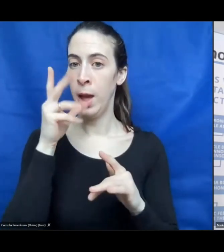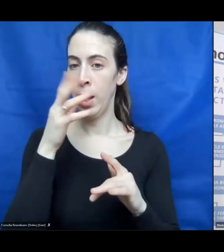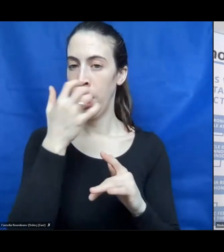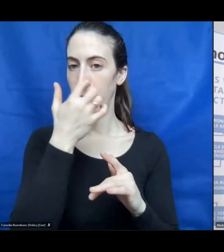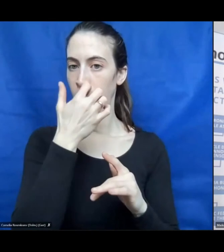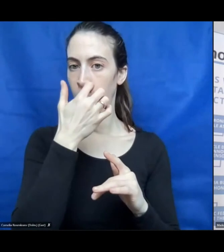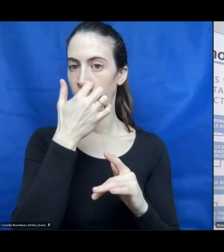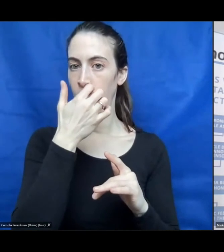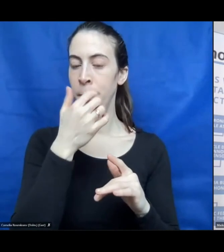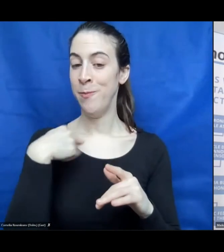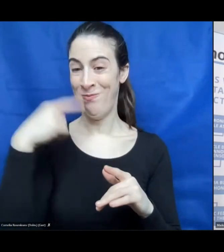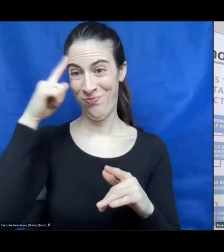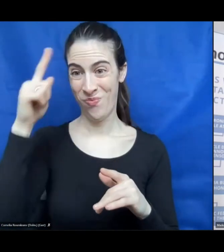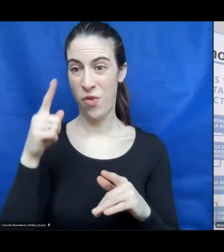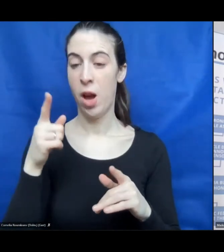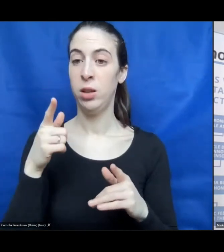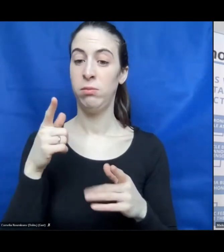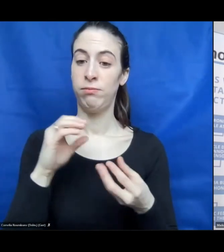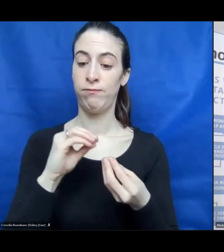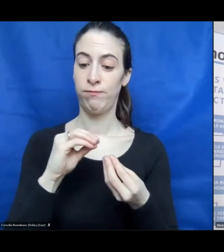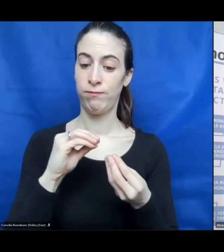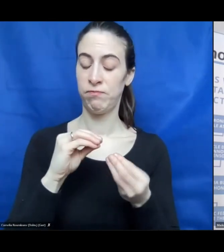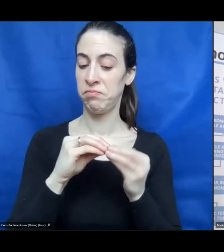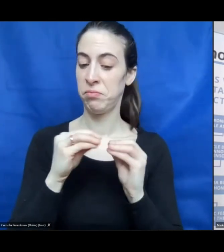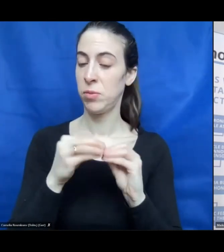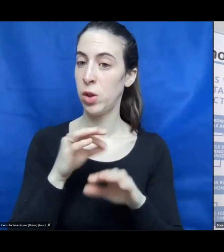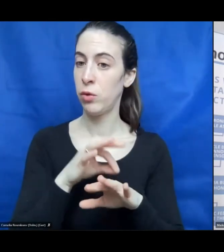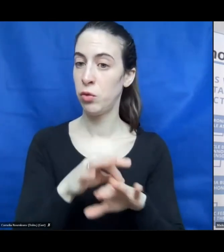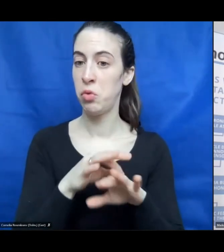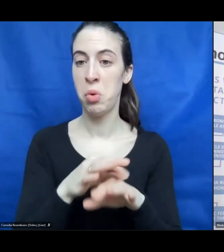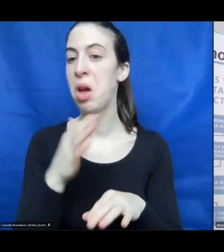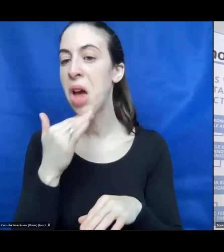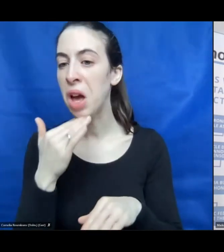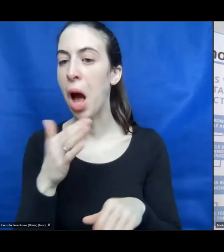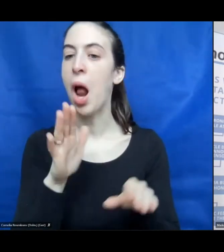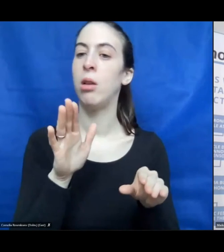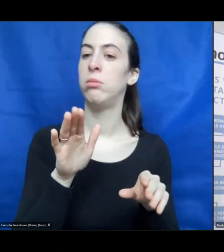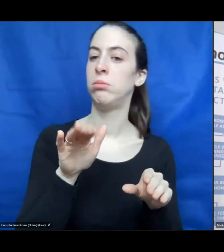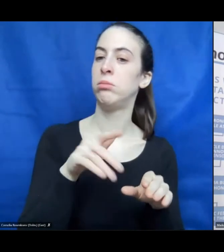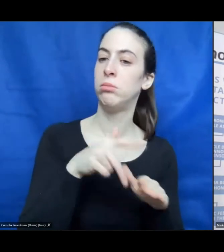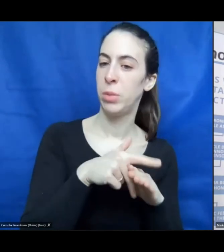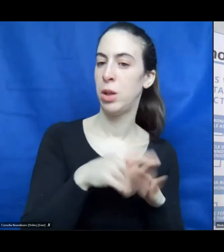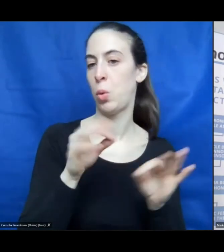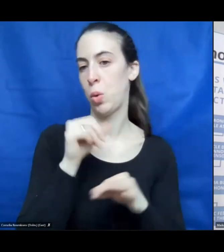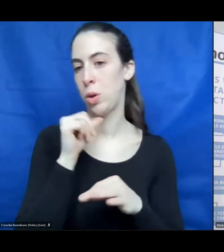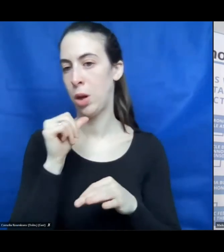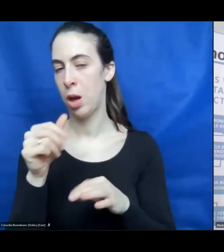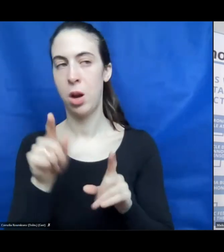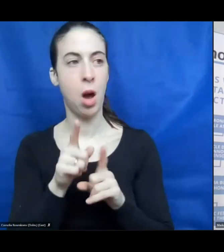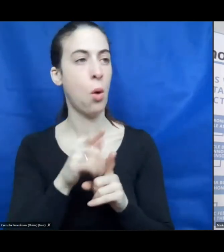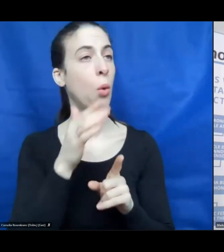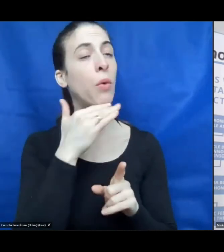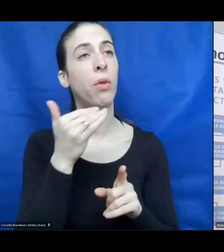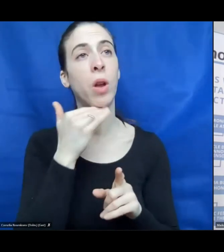also know that entrepreneurs, doesn't matter if they are disabled or not, also have several challenges in your